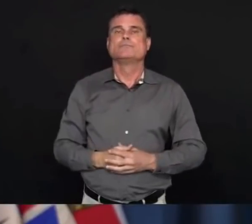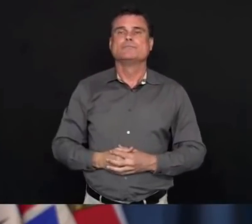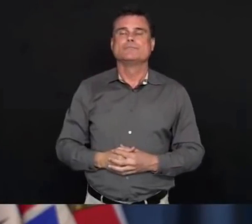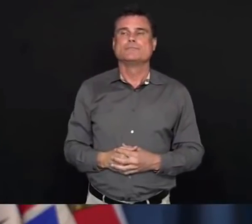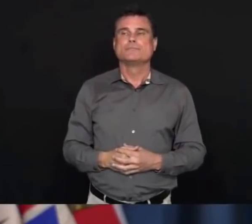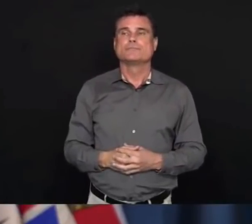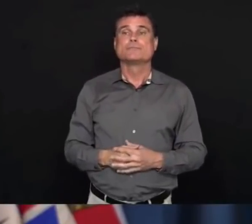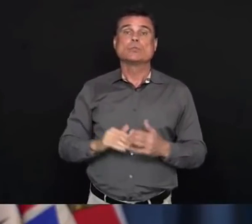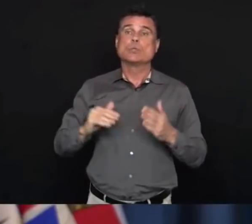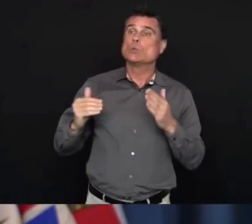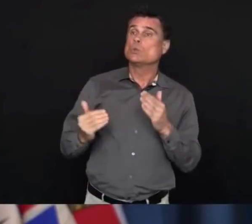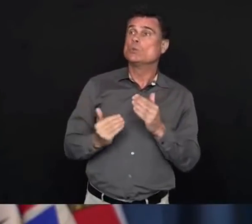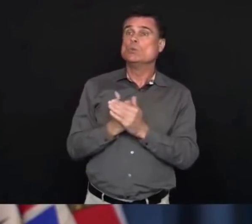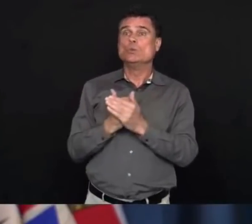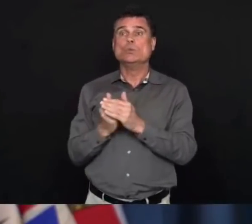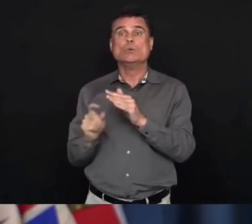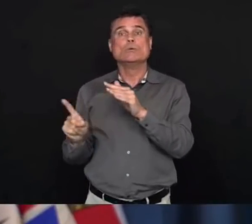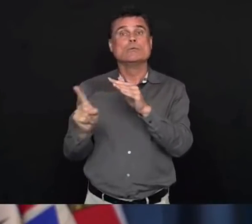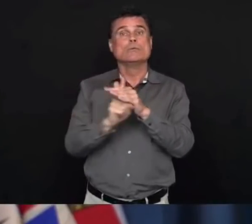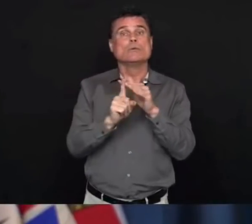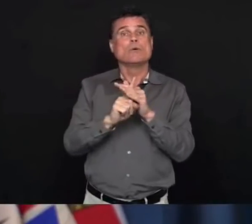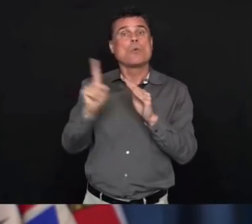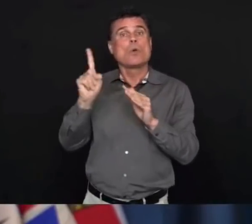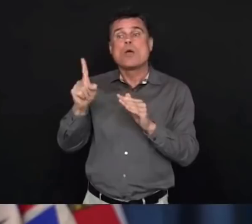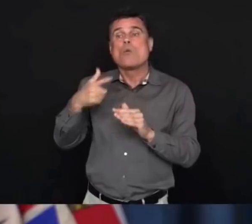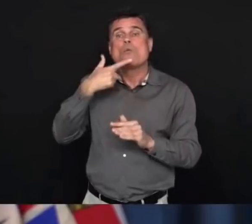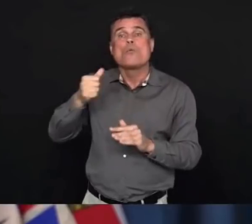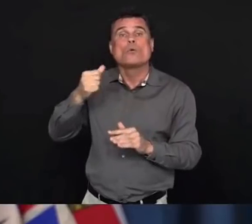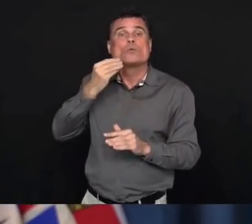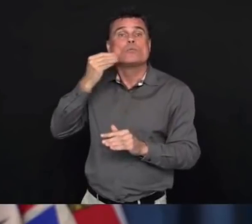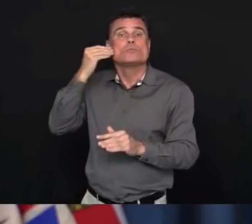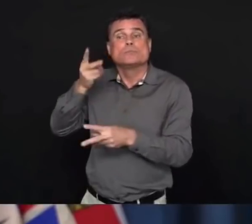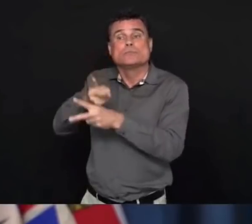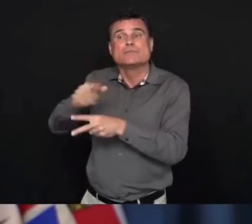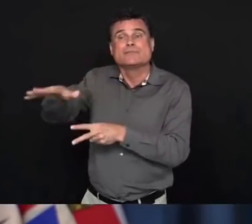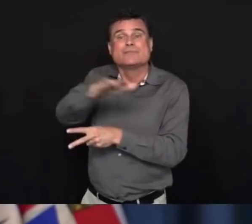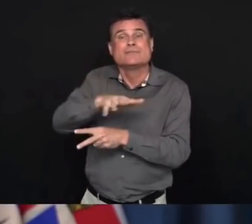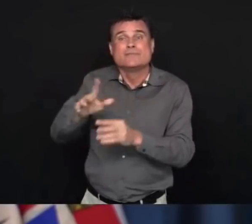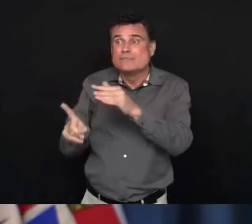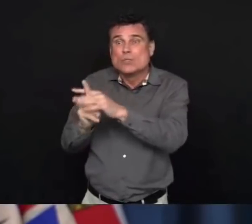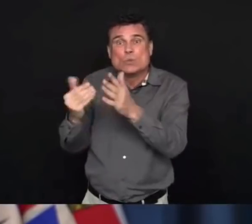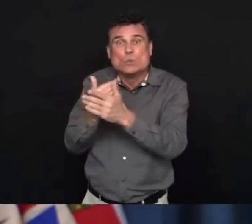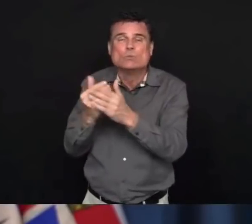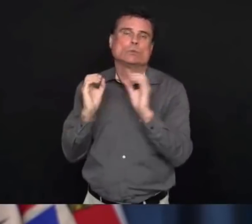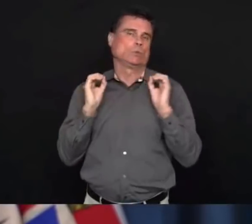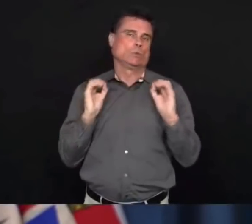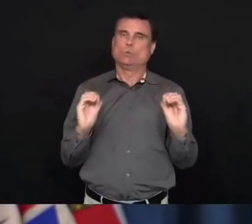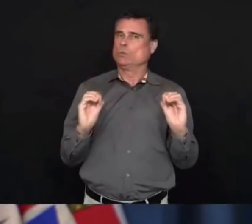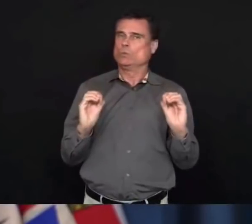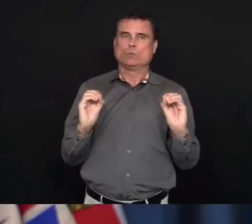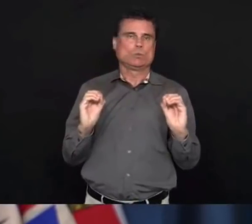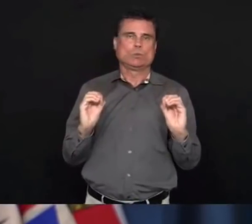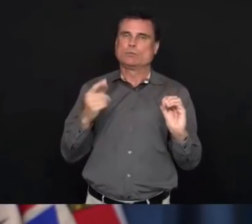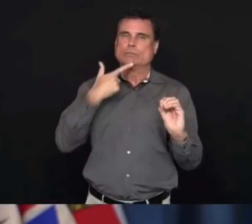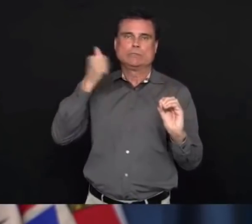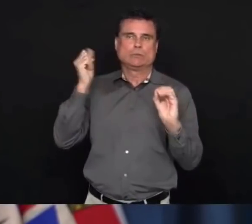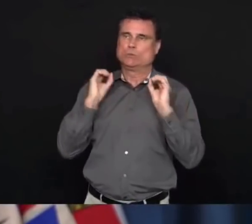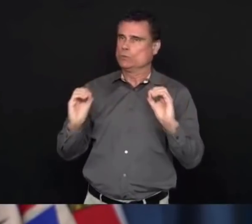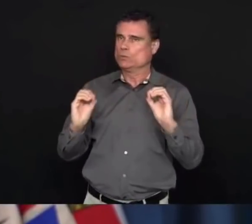and we're up to 226 people in long-term care or assisted living who have tested positive, including